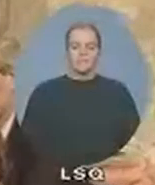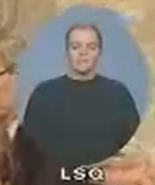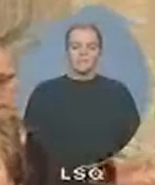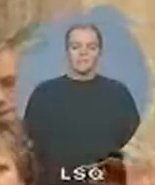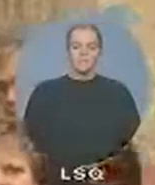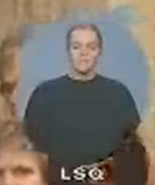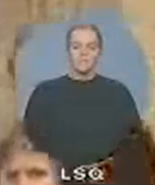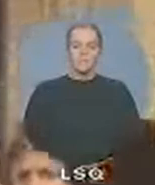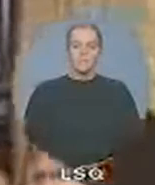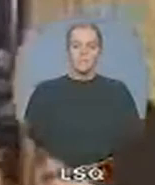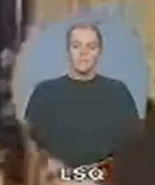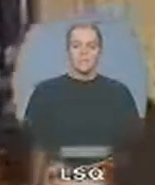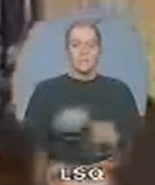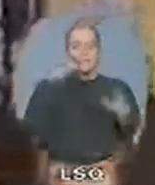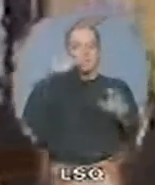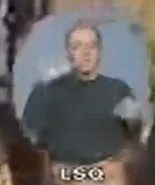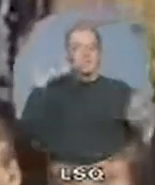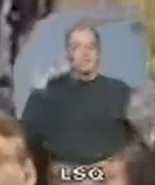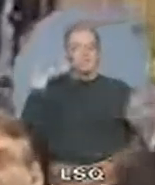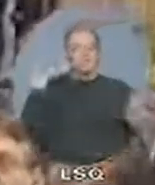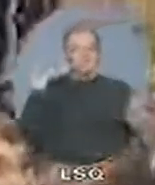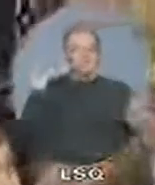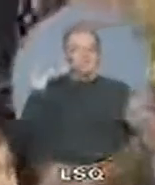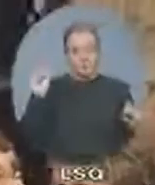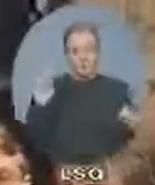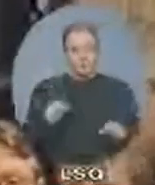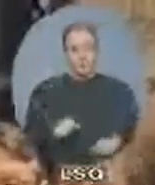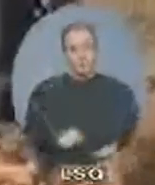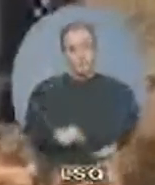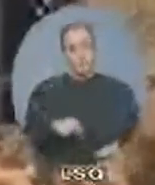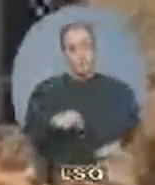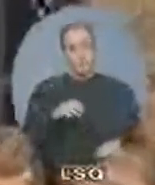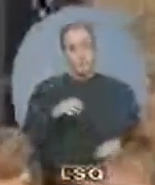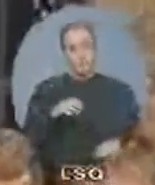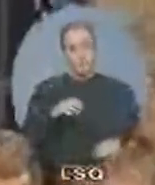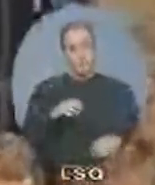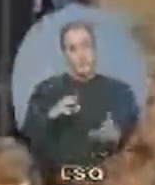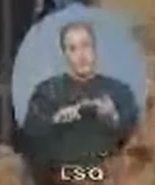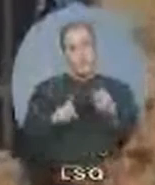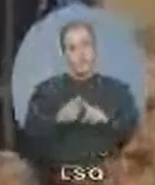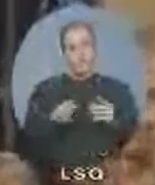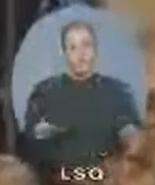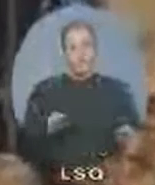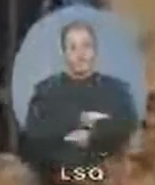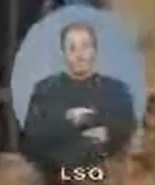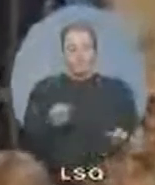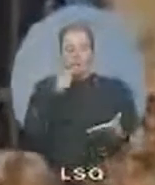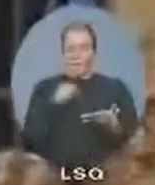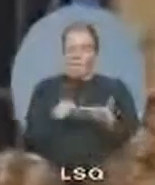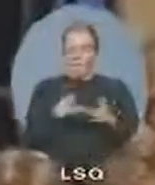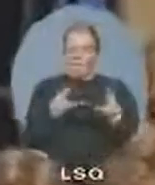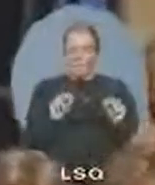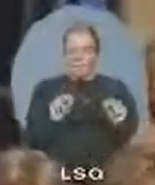We are not talking about ten pals here. This is no laughing matter. Canadians are losing confidence in their